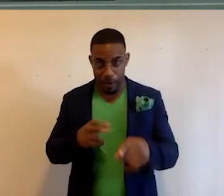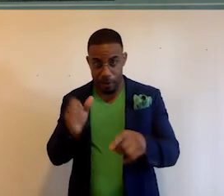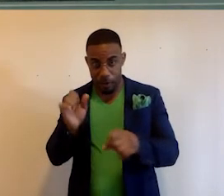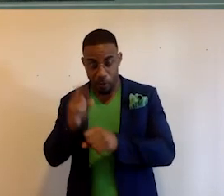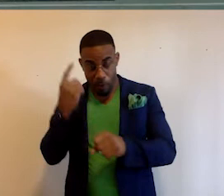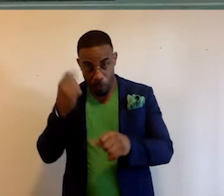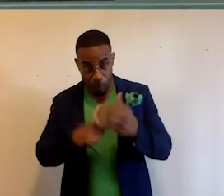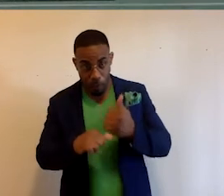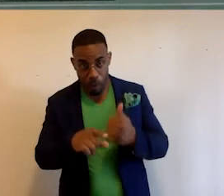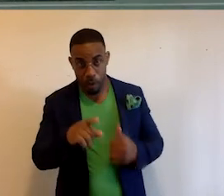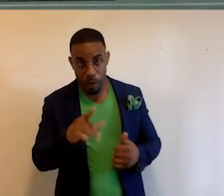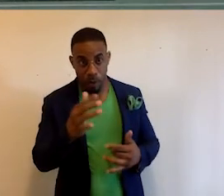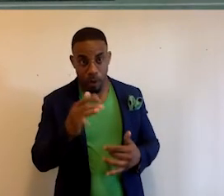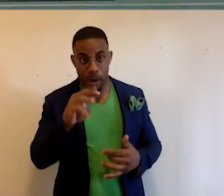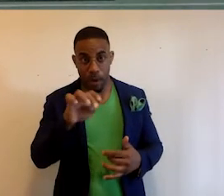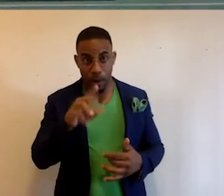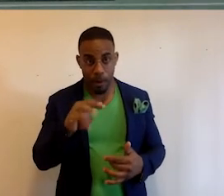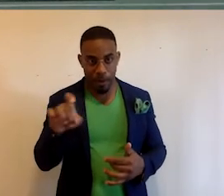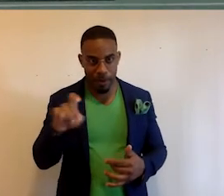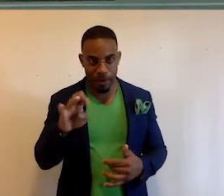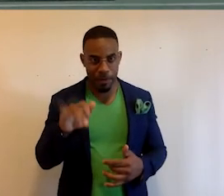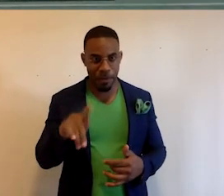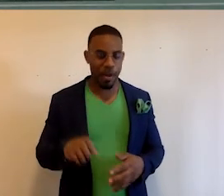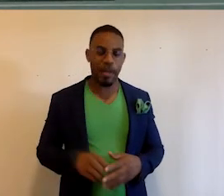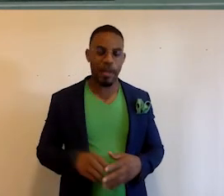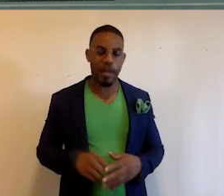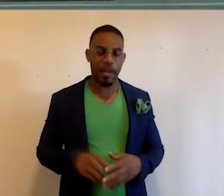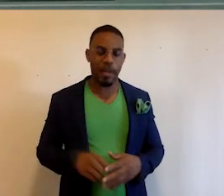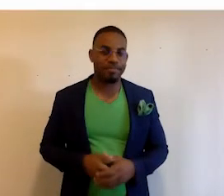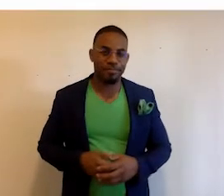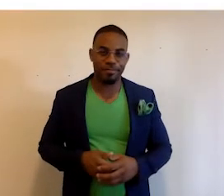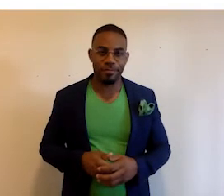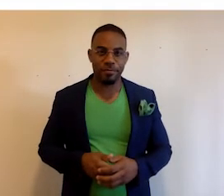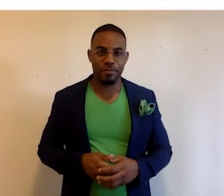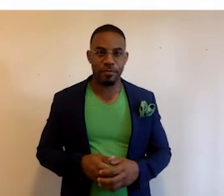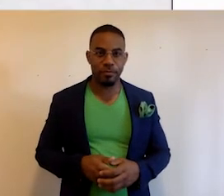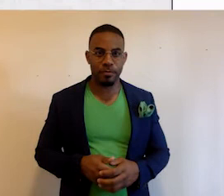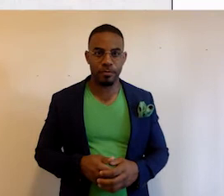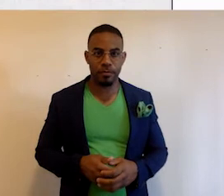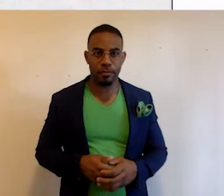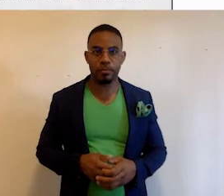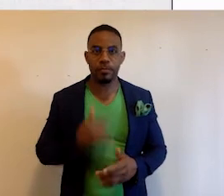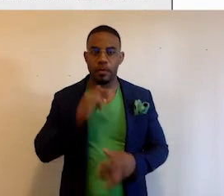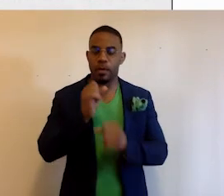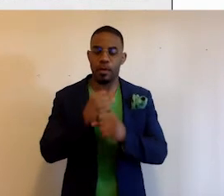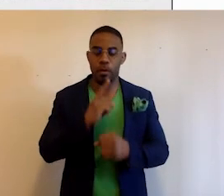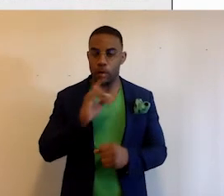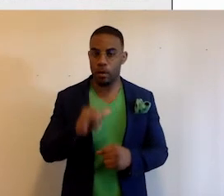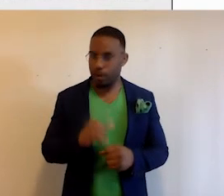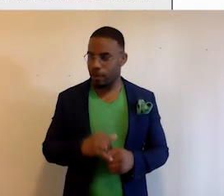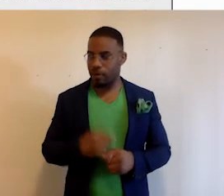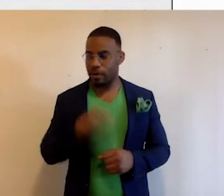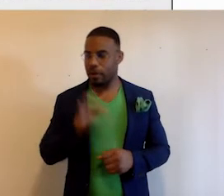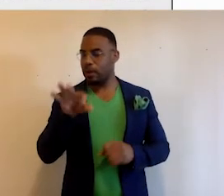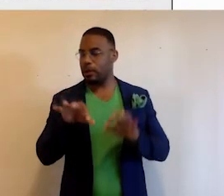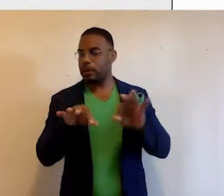working for, wait for it, Malcolm Exporting. So I was making sure that, you know, was